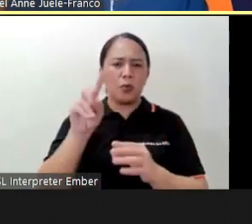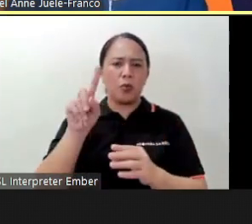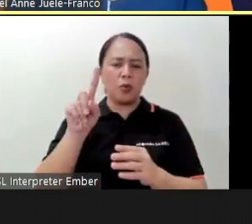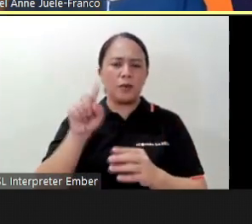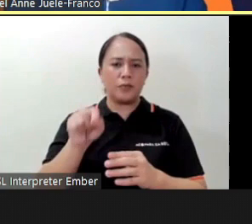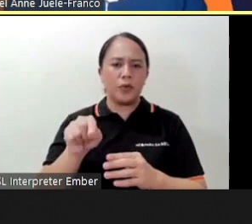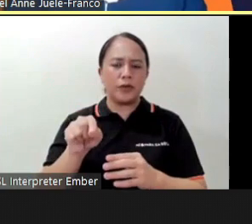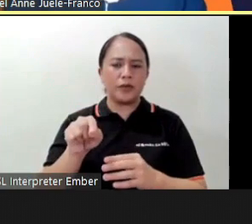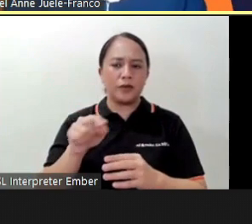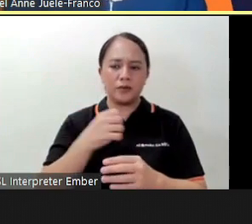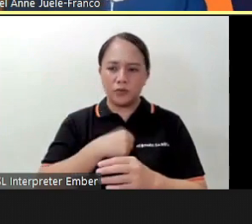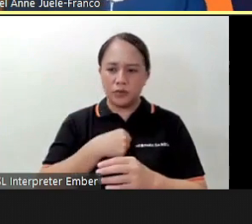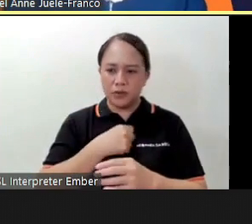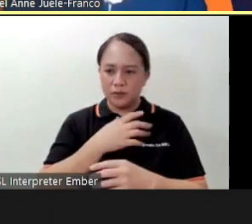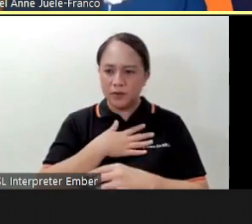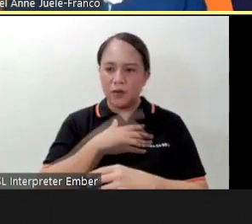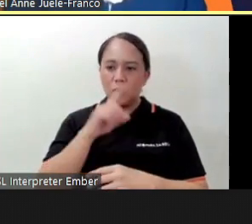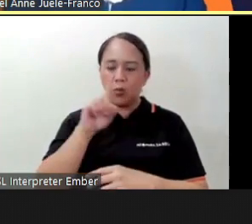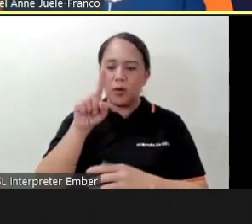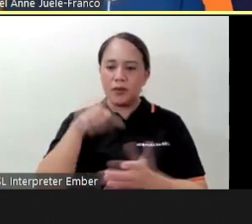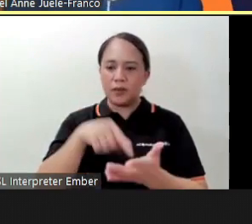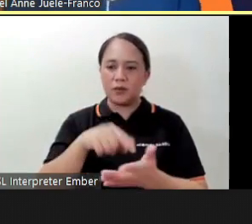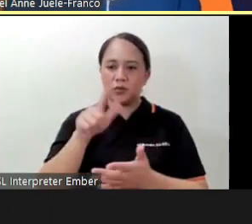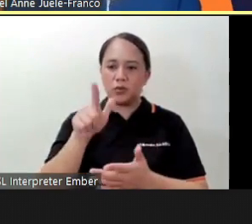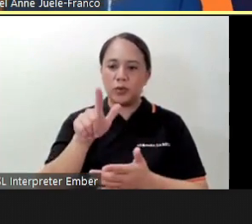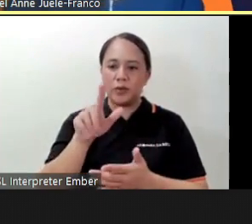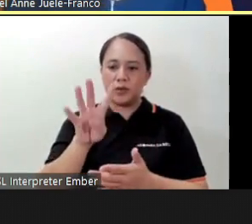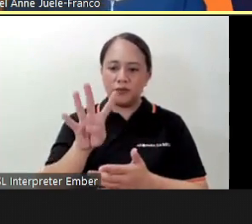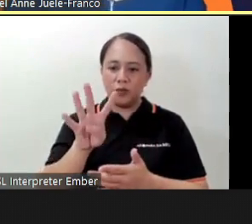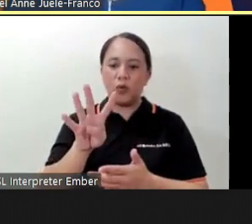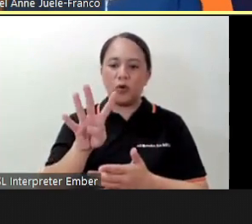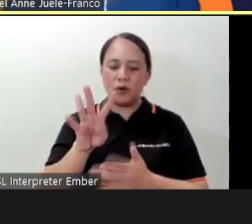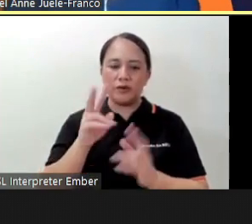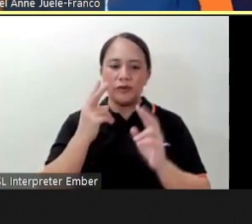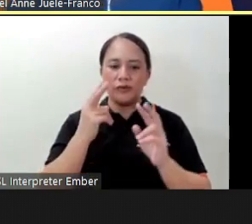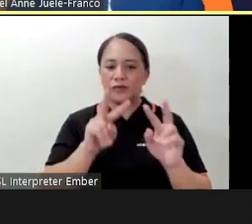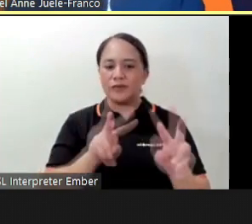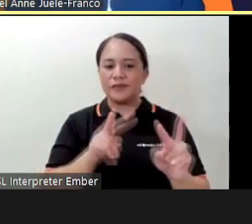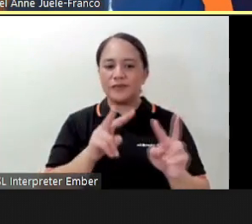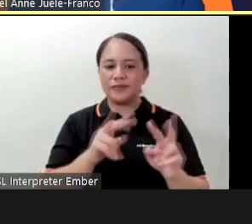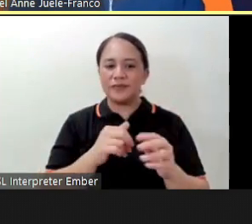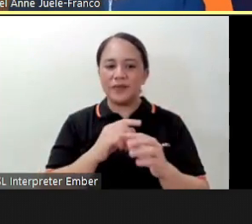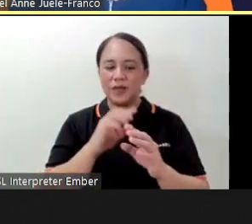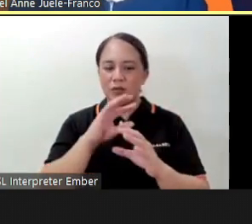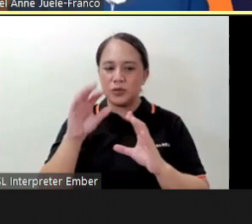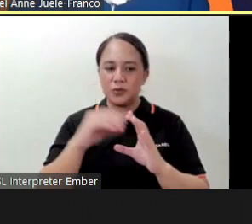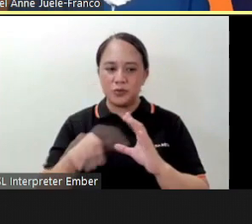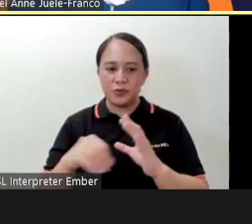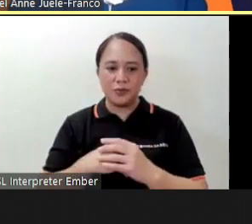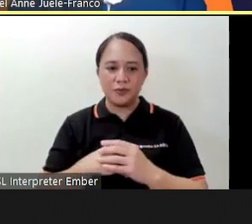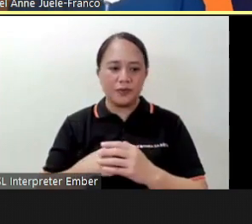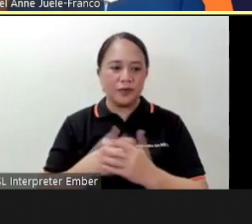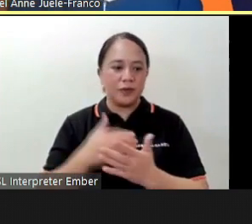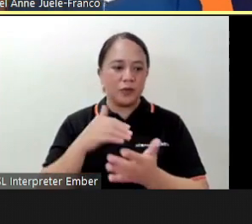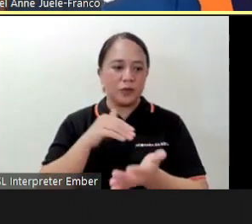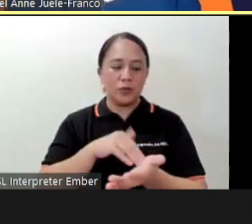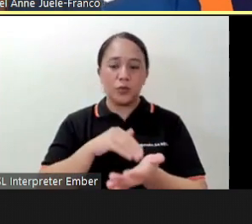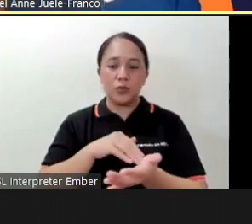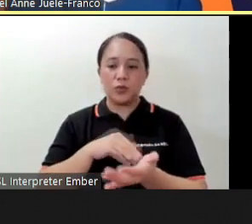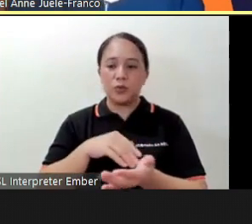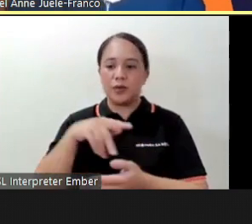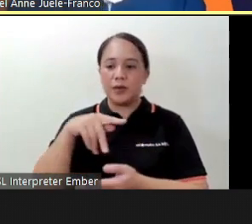,024 viewers on our Zoom so from Dr. Peti